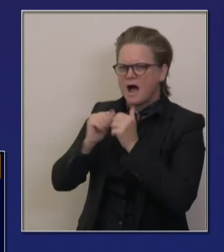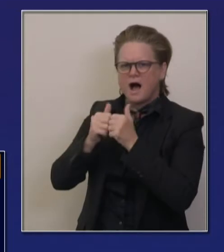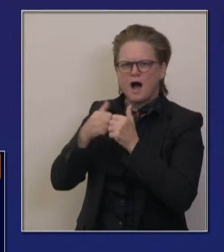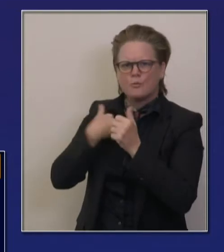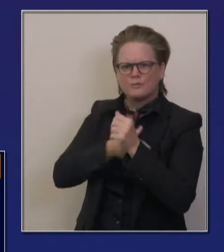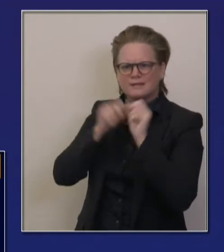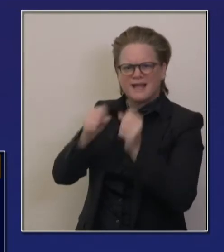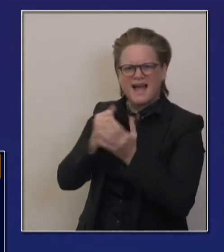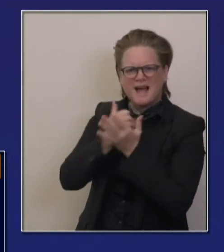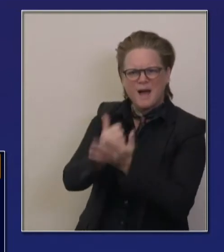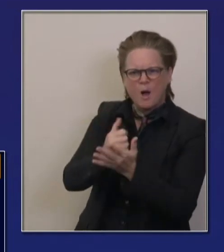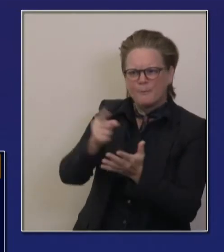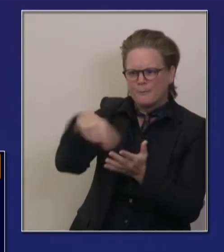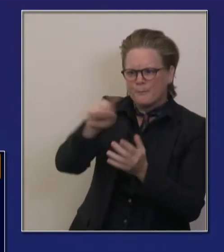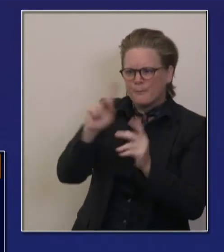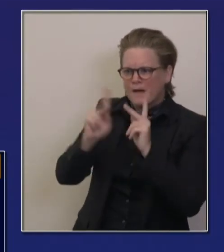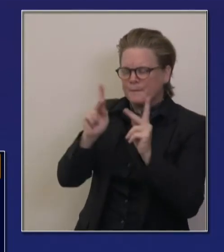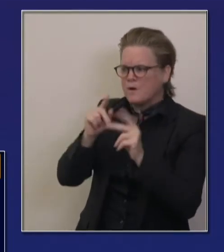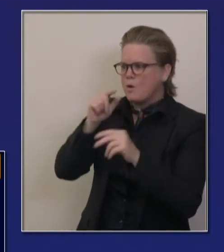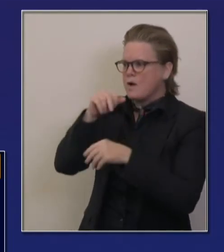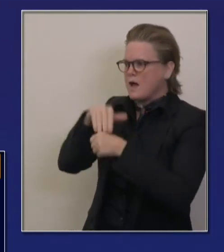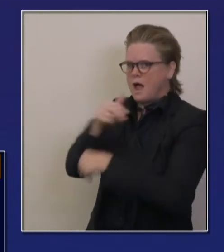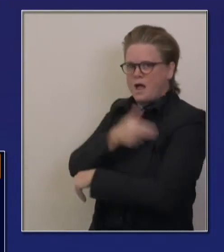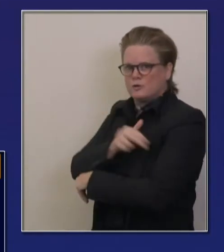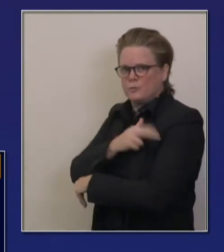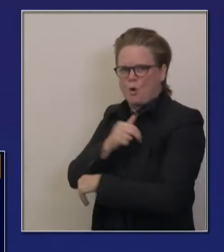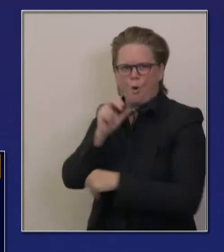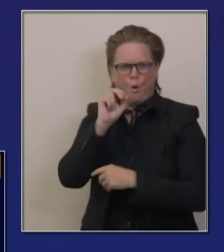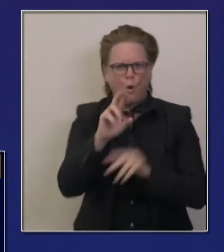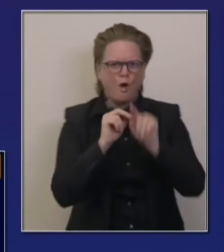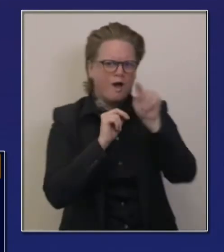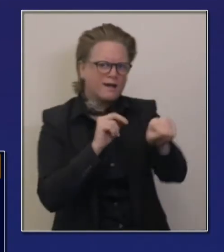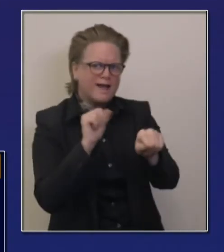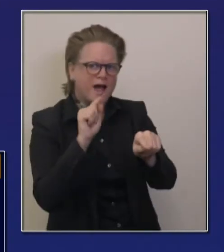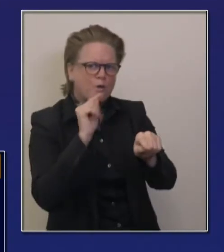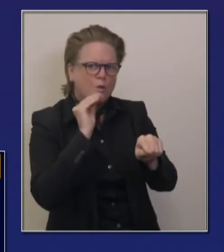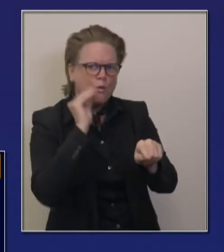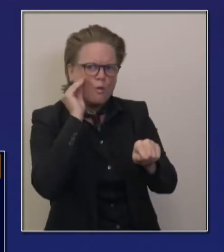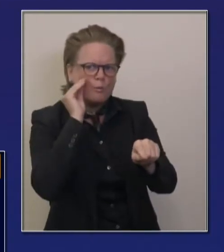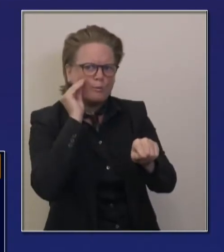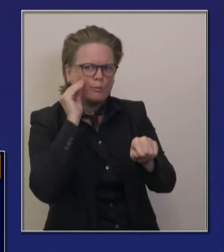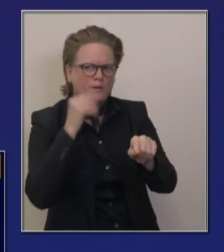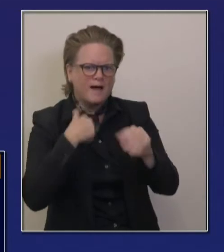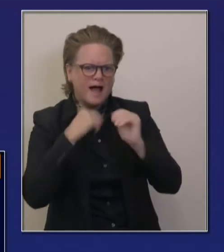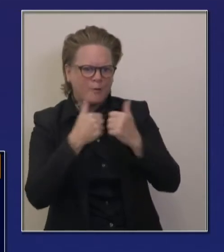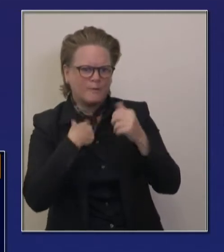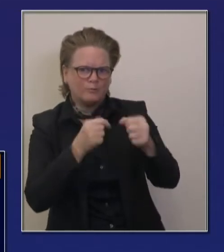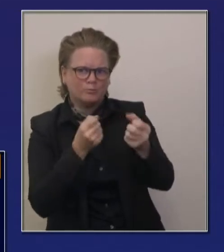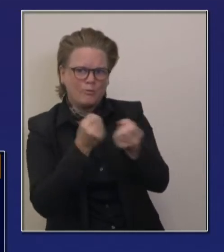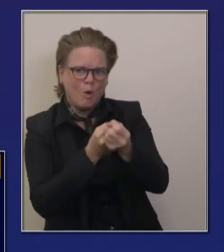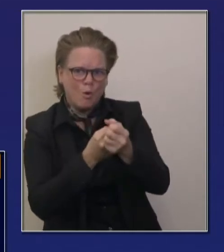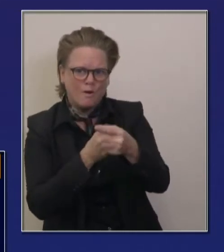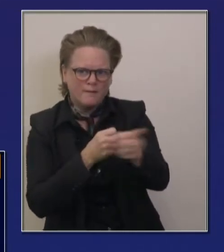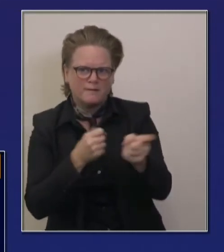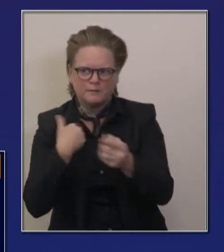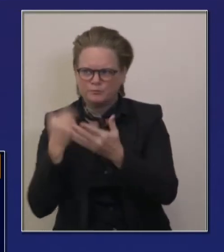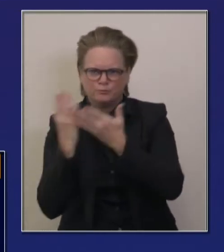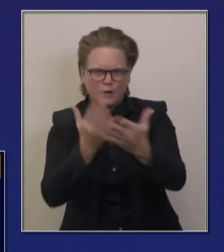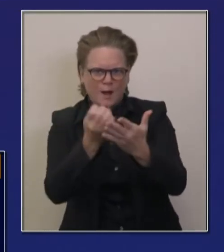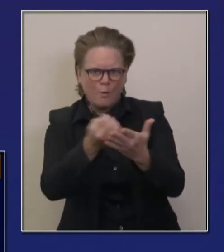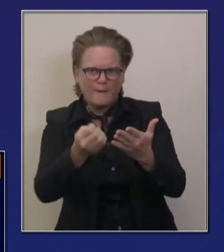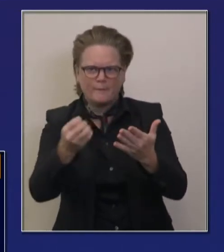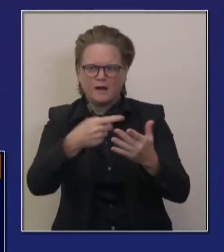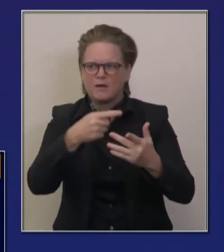take care of people, uh, and secure their health. Uh, these are examples of things we really weren't able to do, or at least didn't have the confidence to do